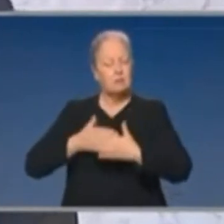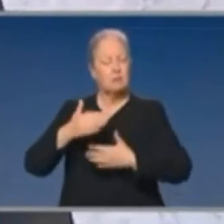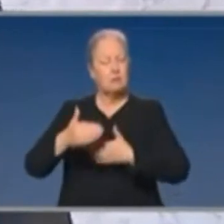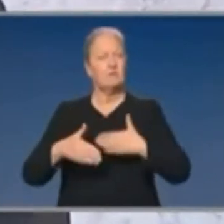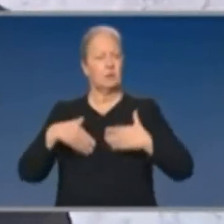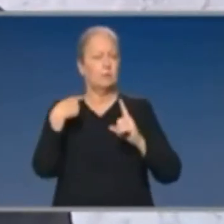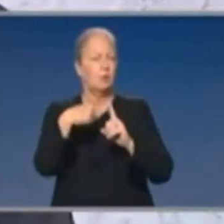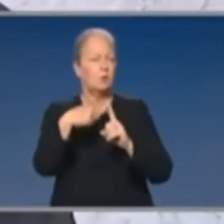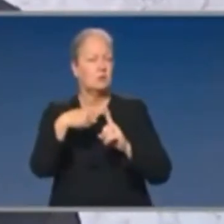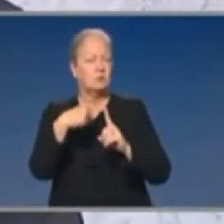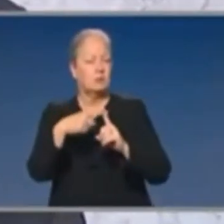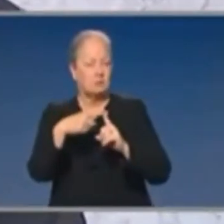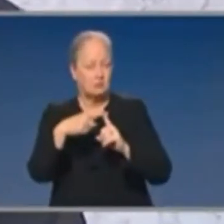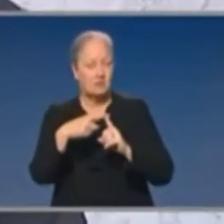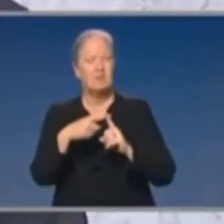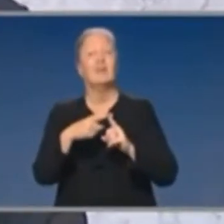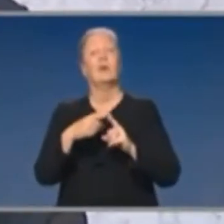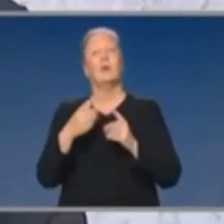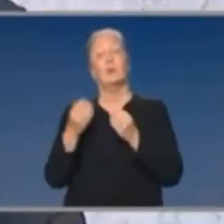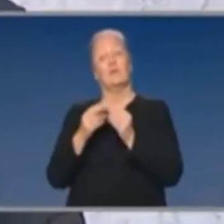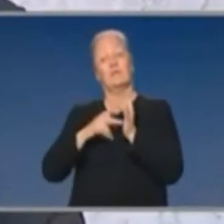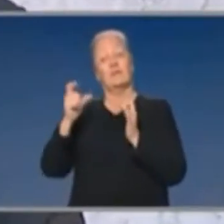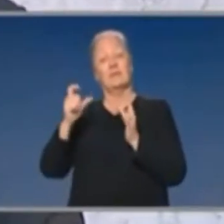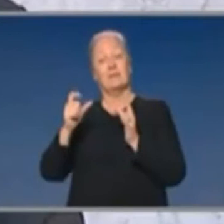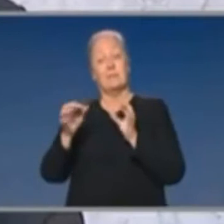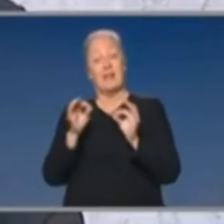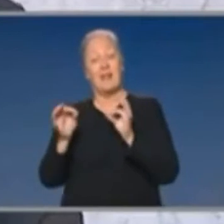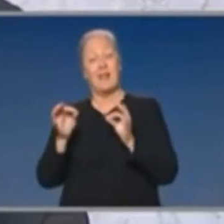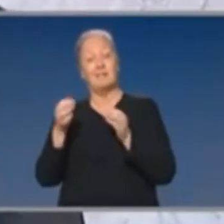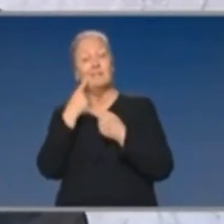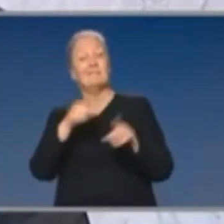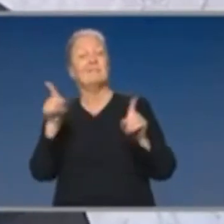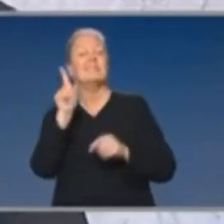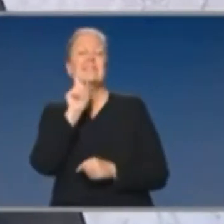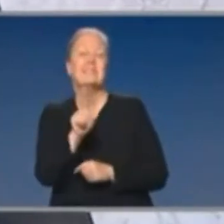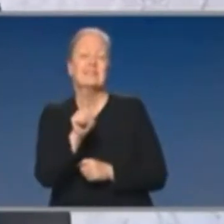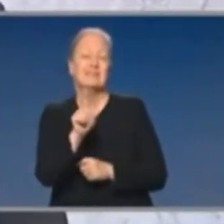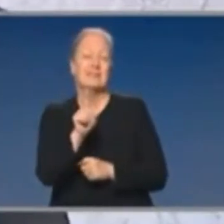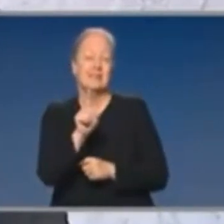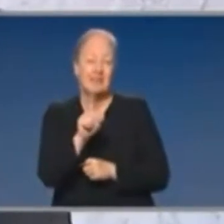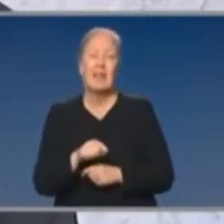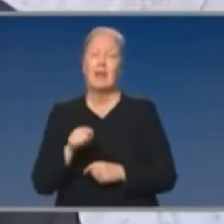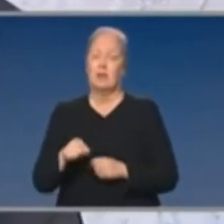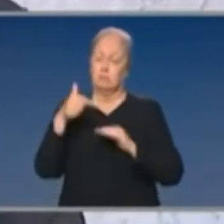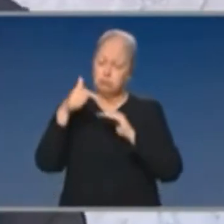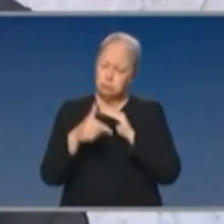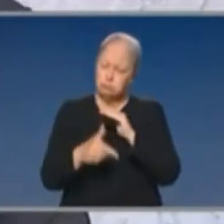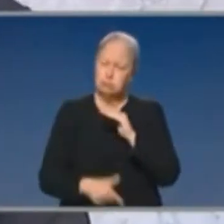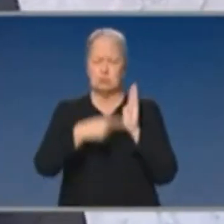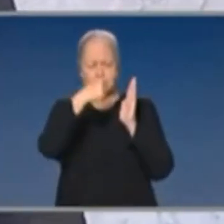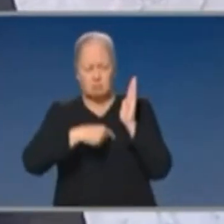way than I think the plan that was announced yesterday set out. It was a very detailed plan